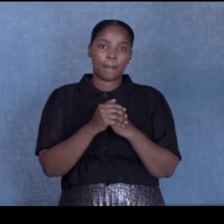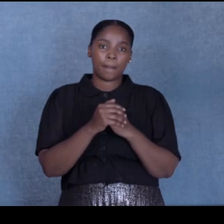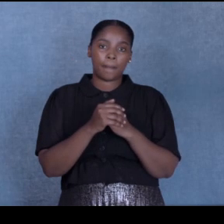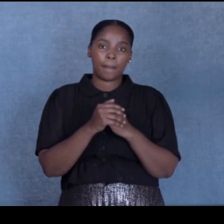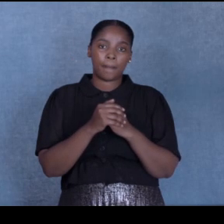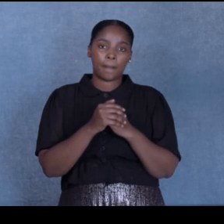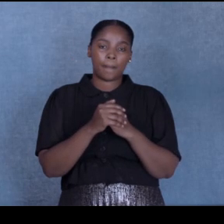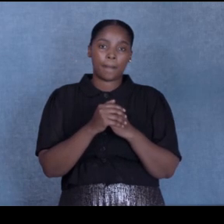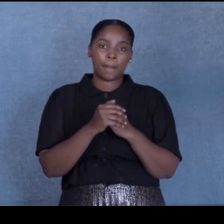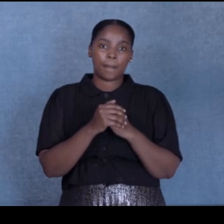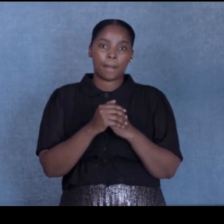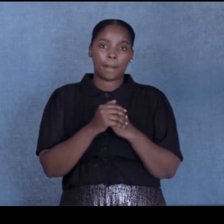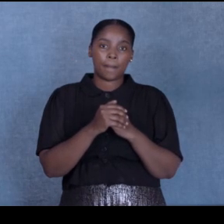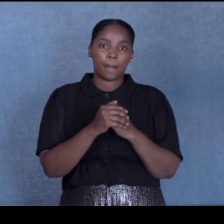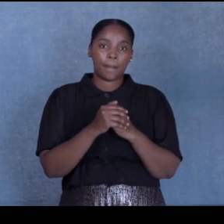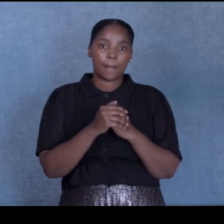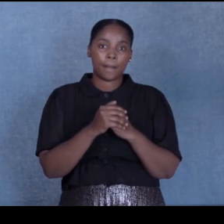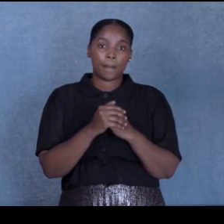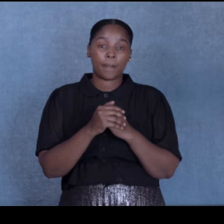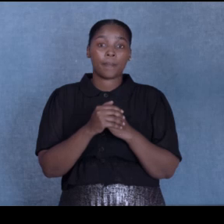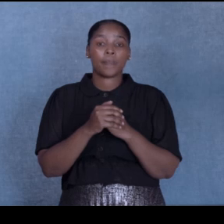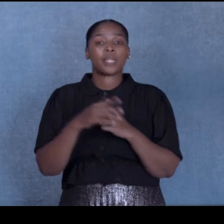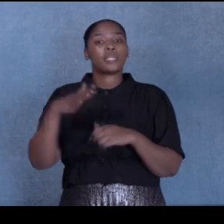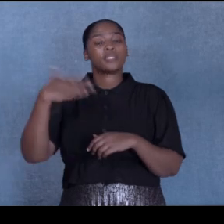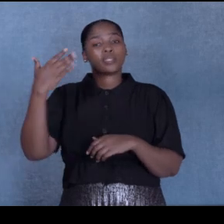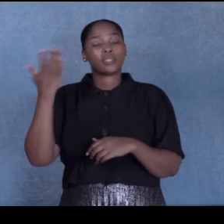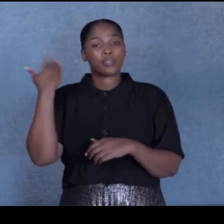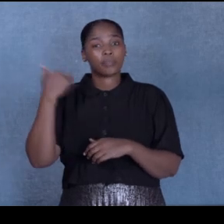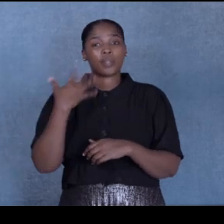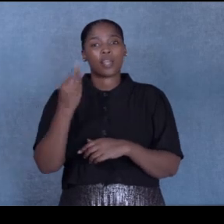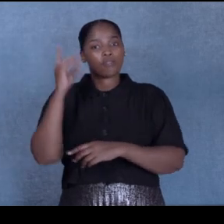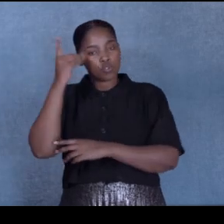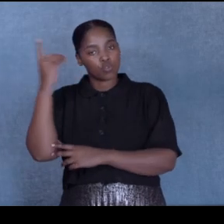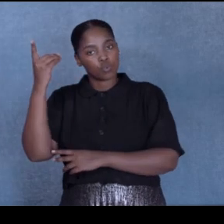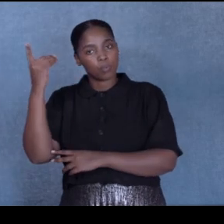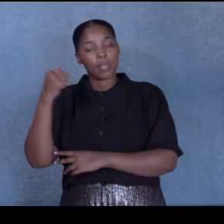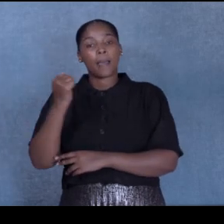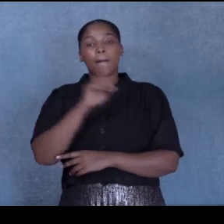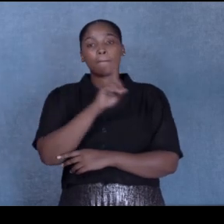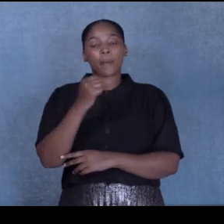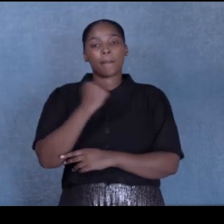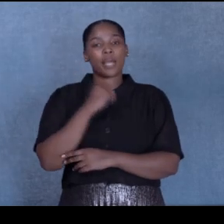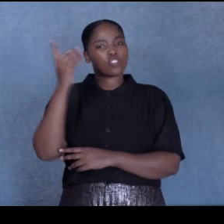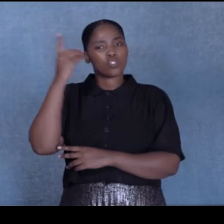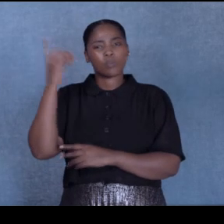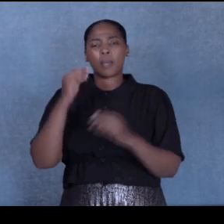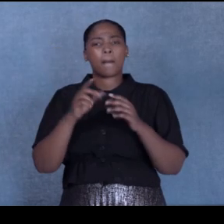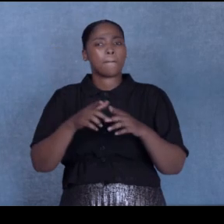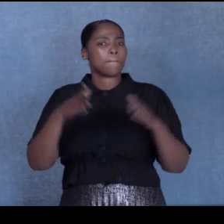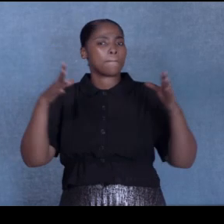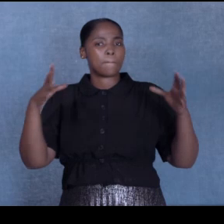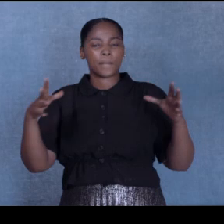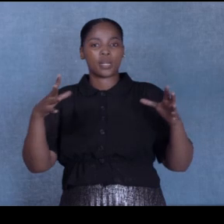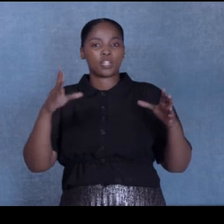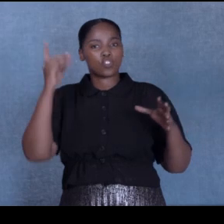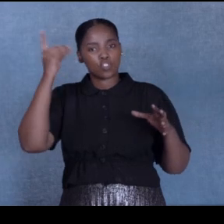Like Martin Luther King, I had a dream. But my dream wasn't a big dream to change the world. My dream was